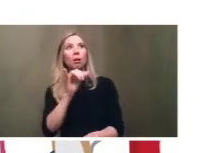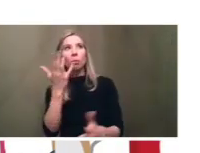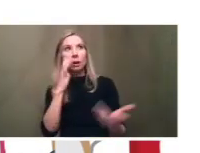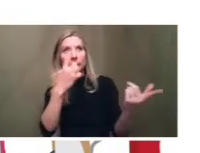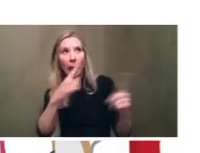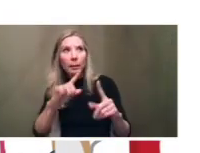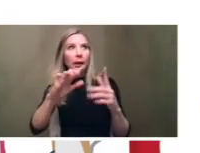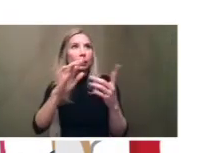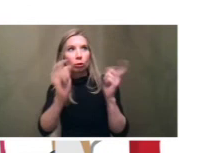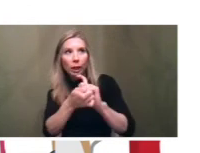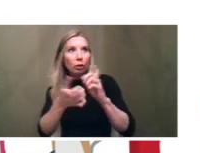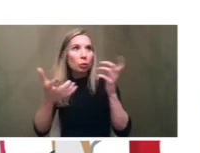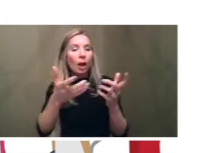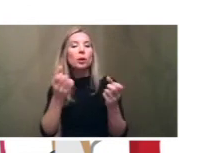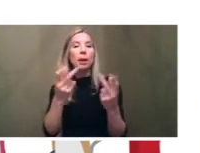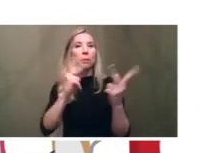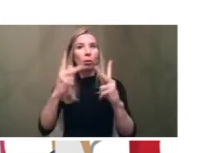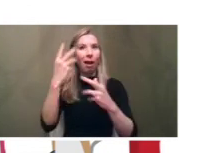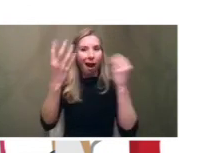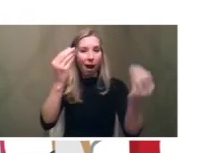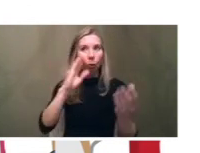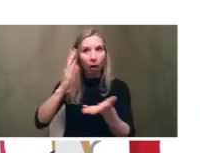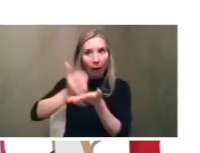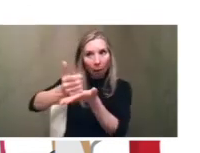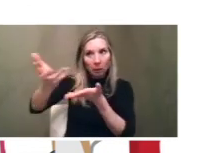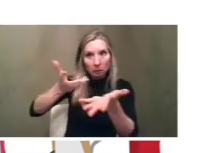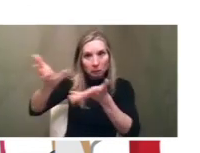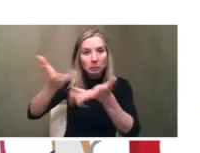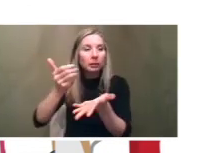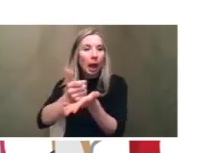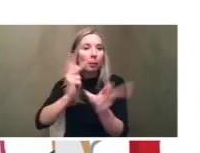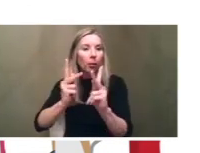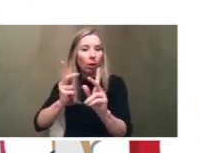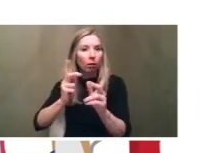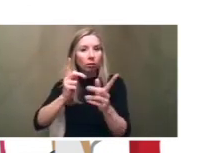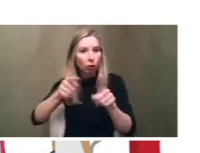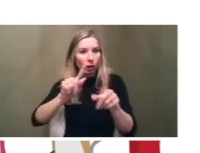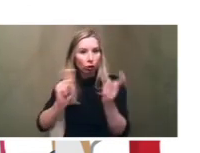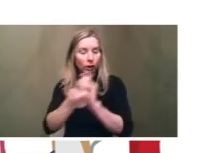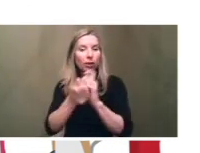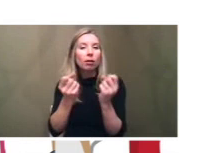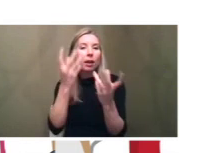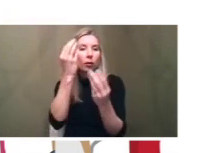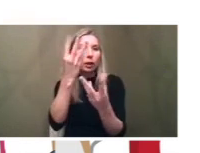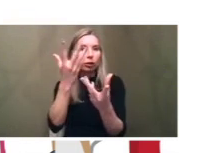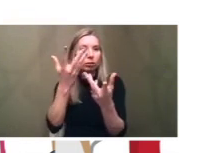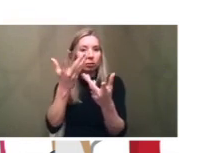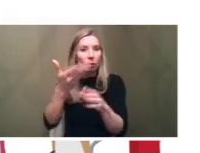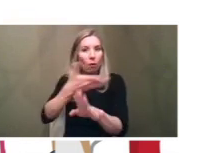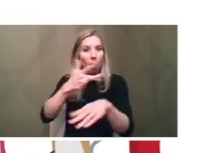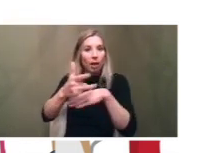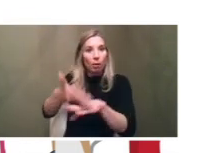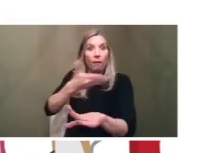have a lot of people out on the streets helping people through the transition as well as a lot of information up and available beforehand and